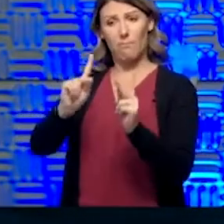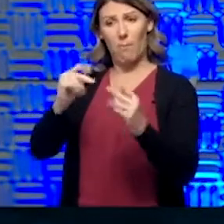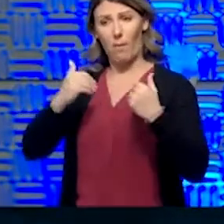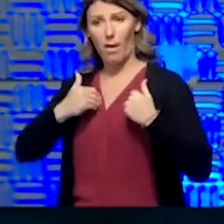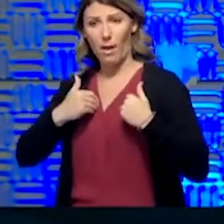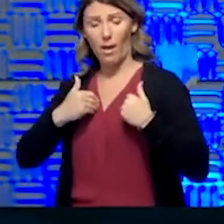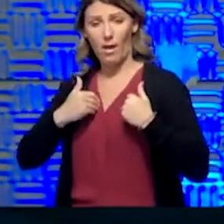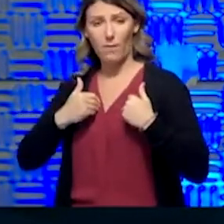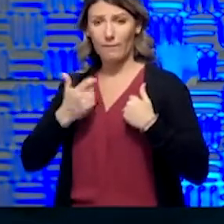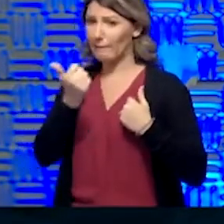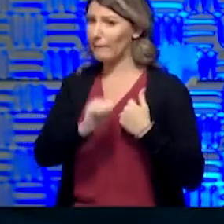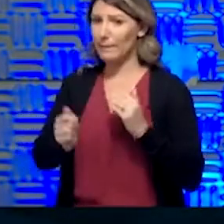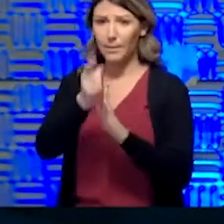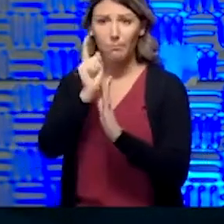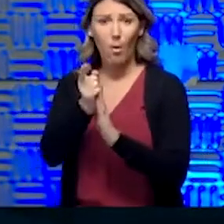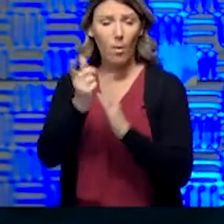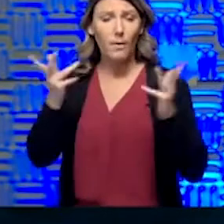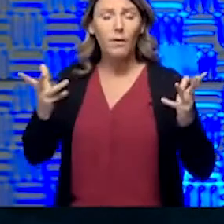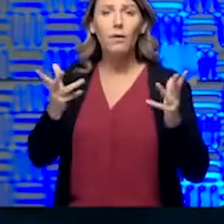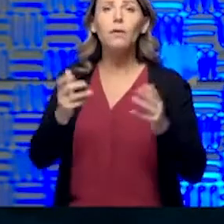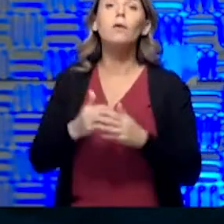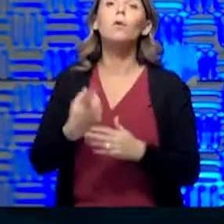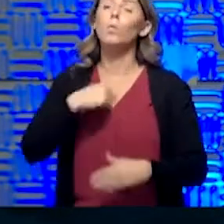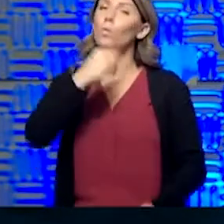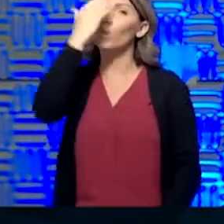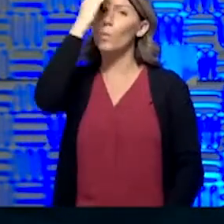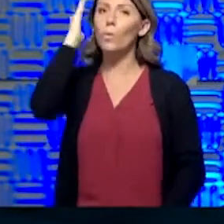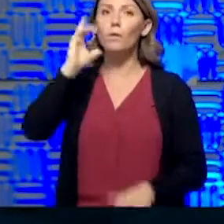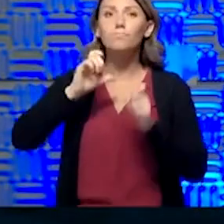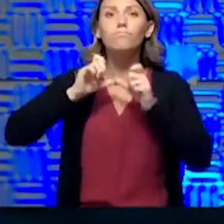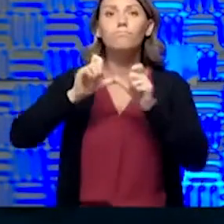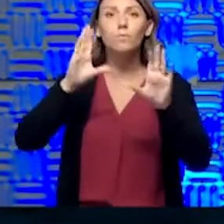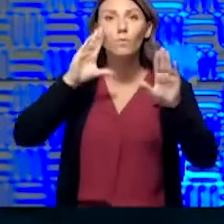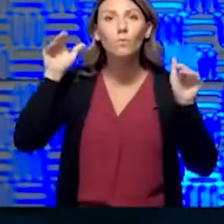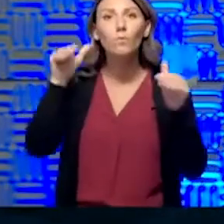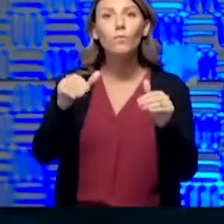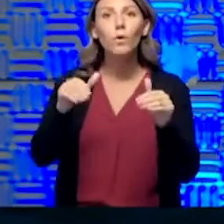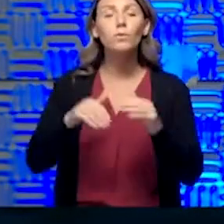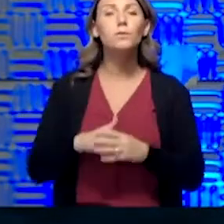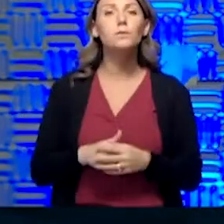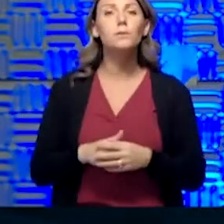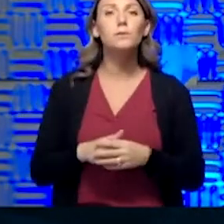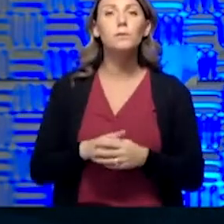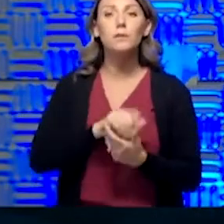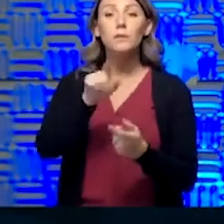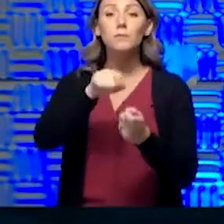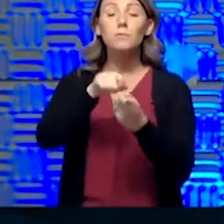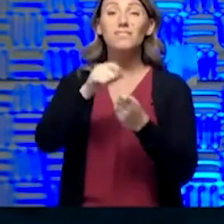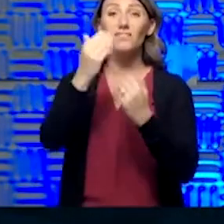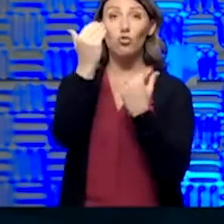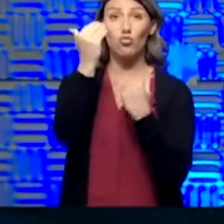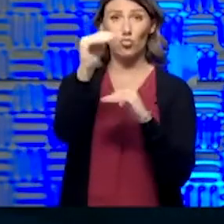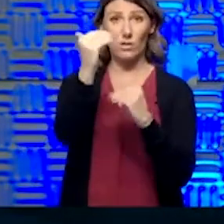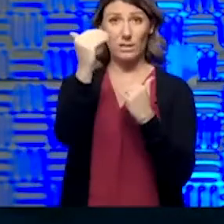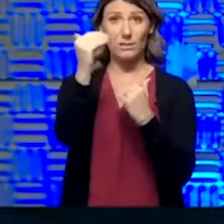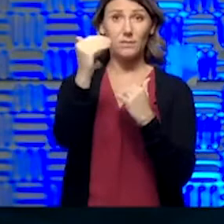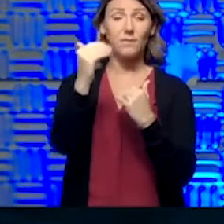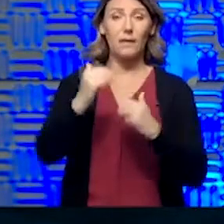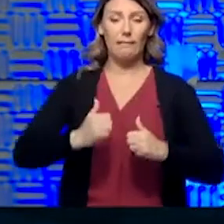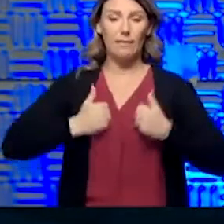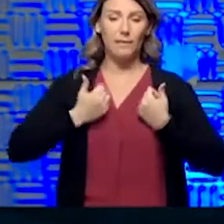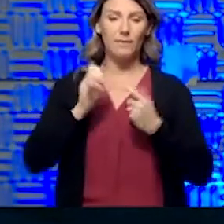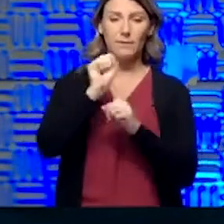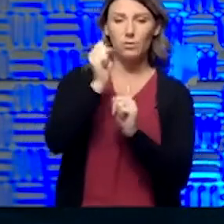Kansas at any given moment in time? We know we will continue to focus on particularly restricted living situations